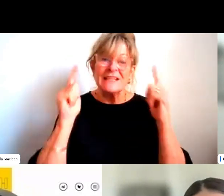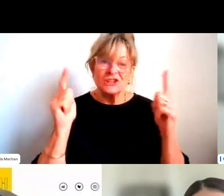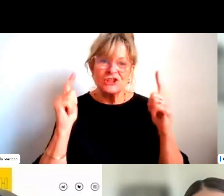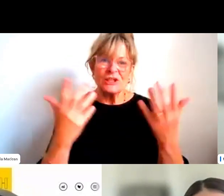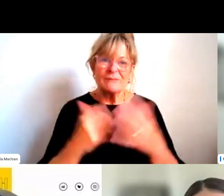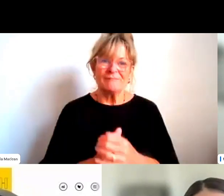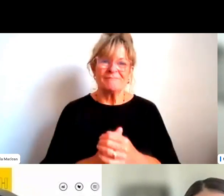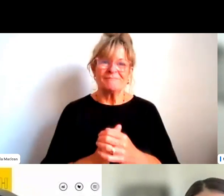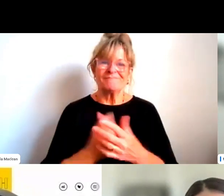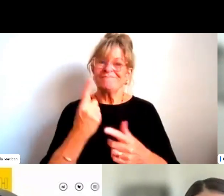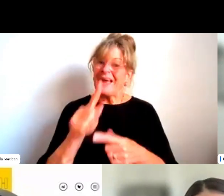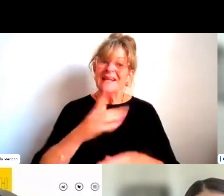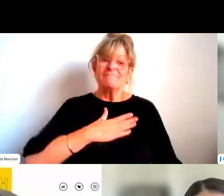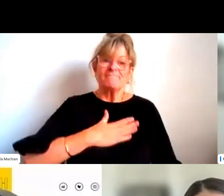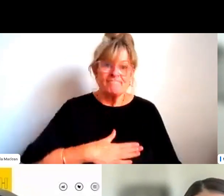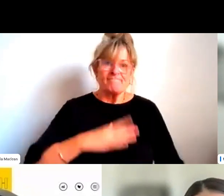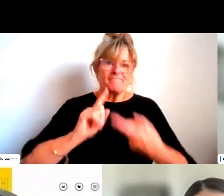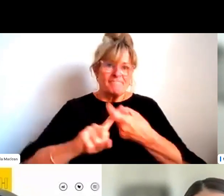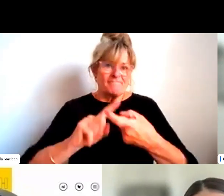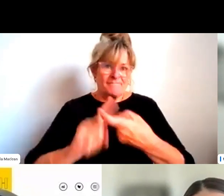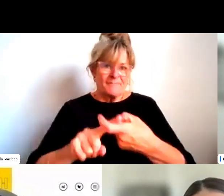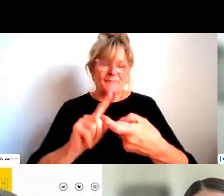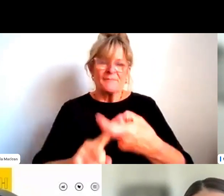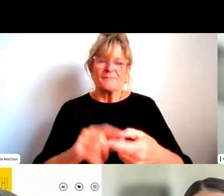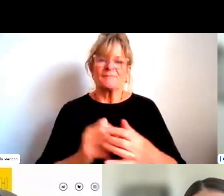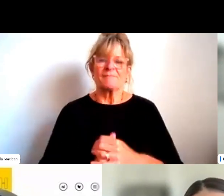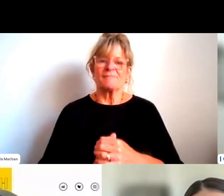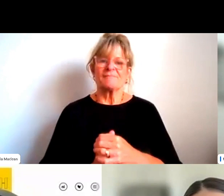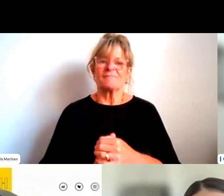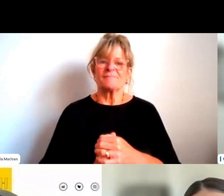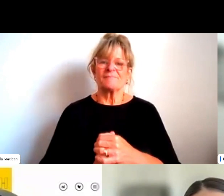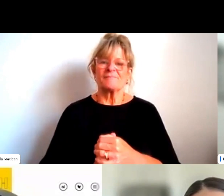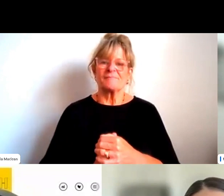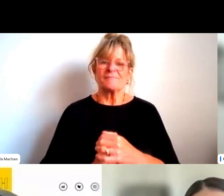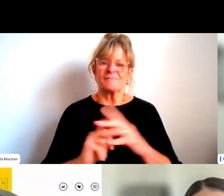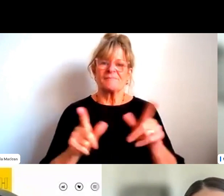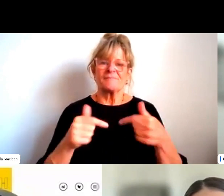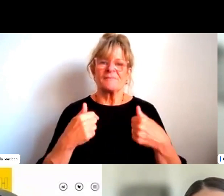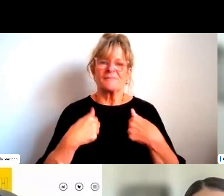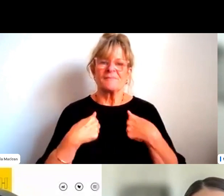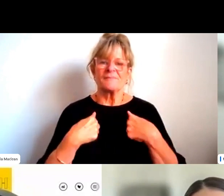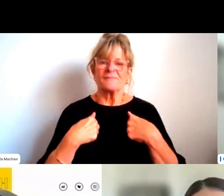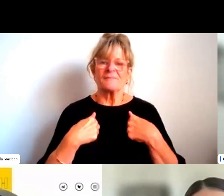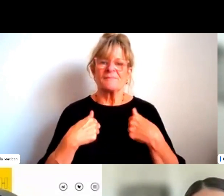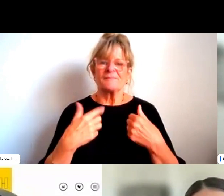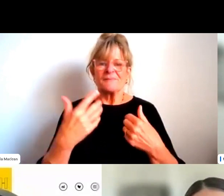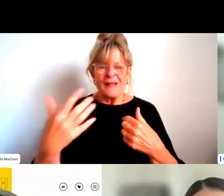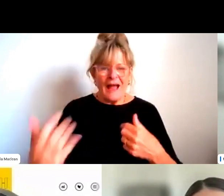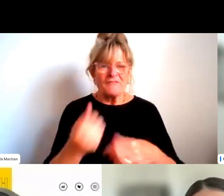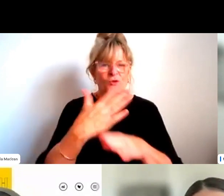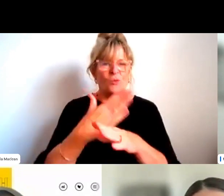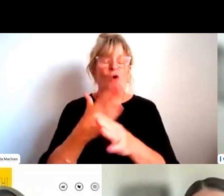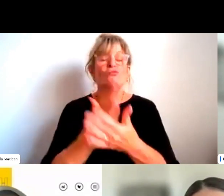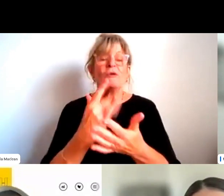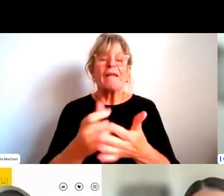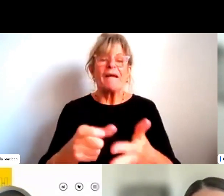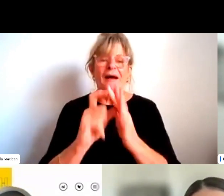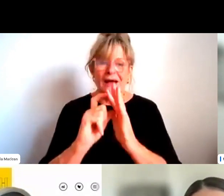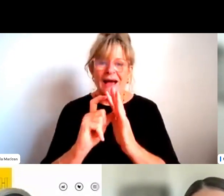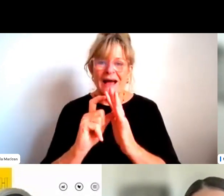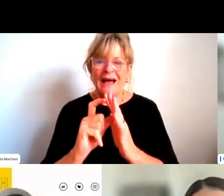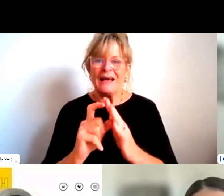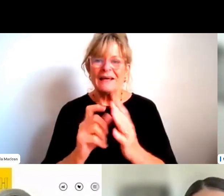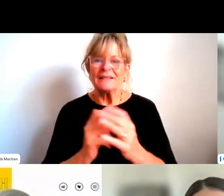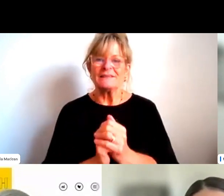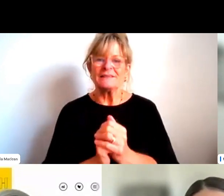And so for women of color, it's even harder. We face the double glazed glass ceiling, as I call it. We have to work really hard. We are overlooked